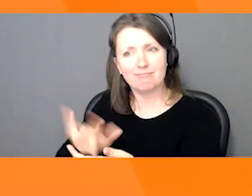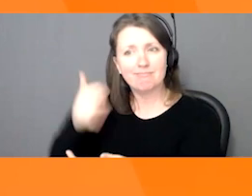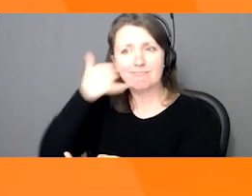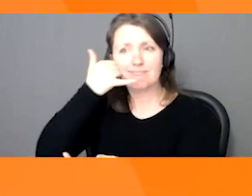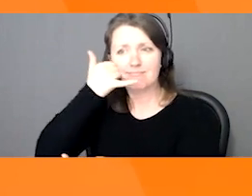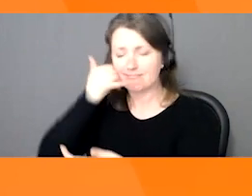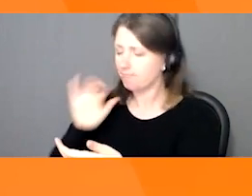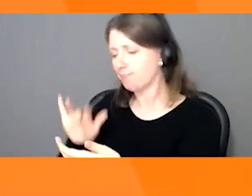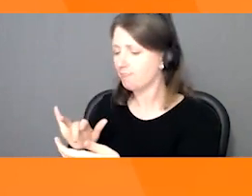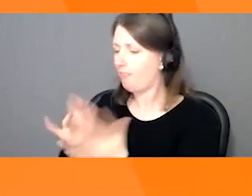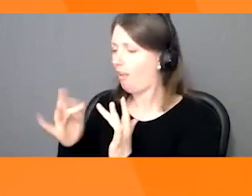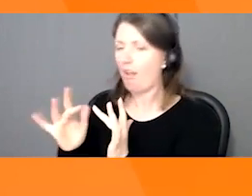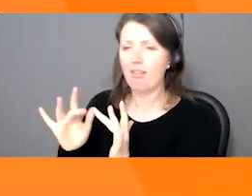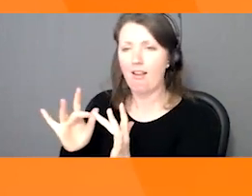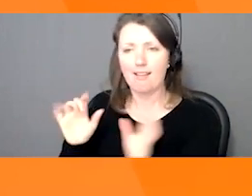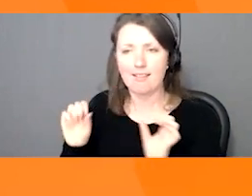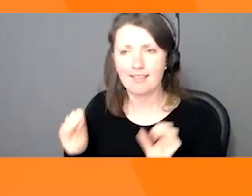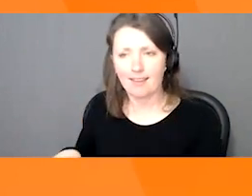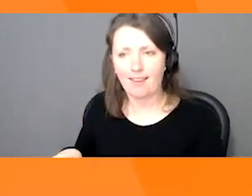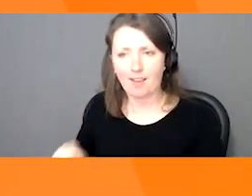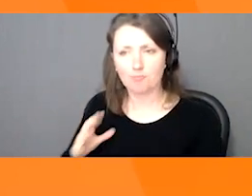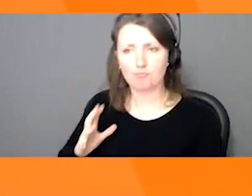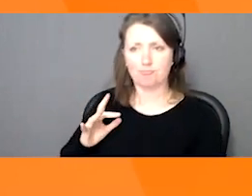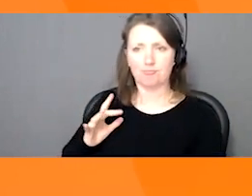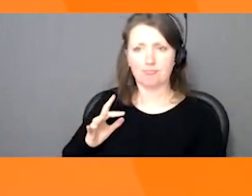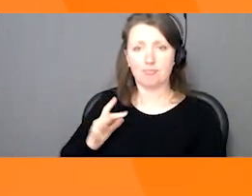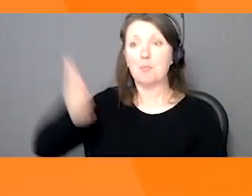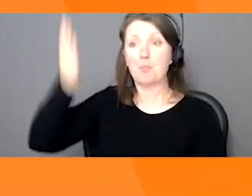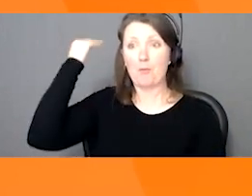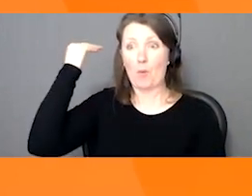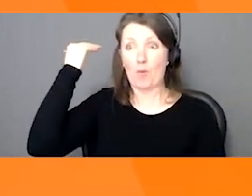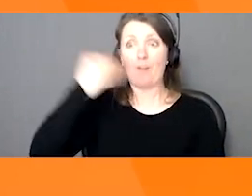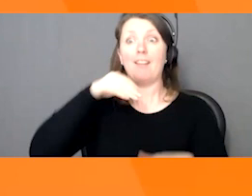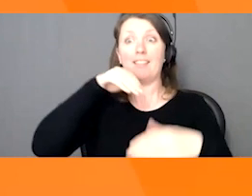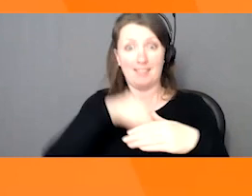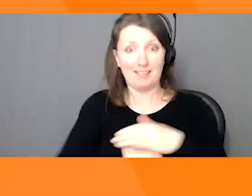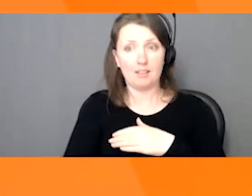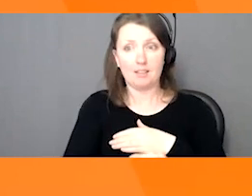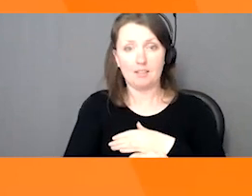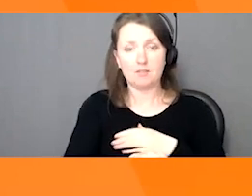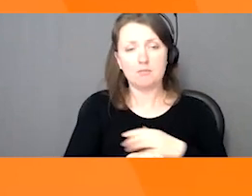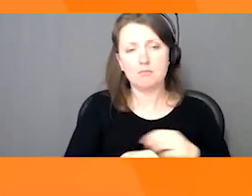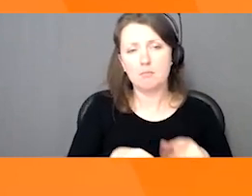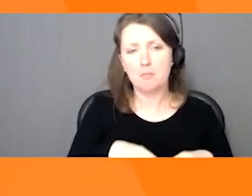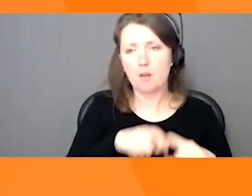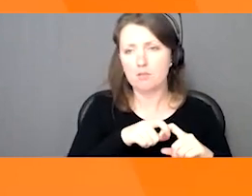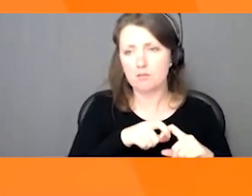smartphones, laptops, and tablets. Selection used to be limited to what we could physically find and buy.